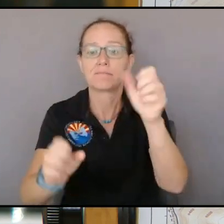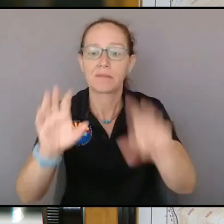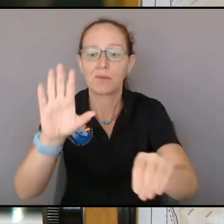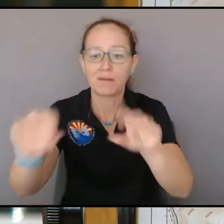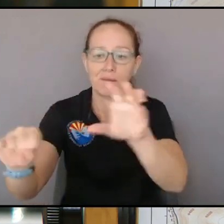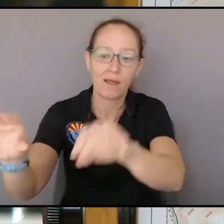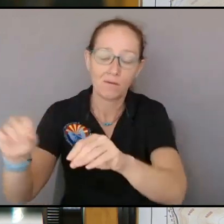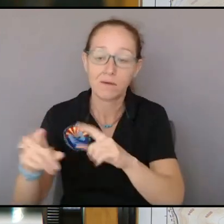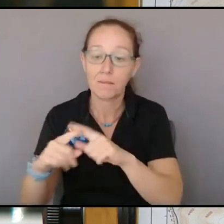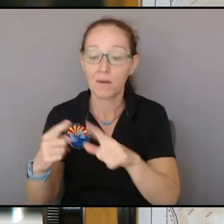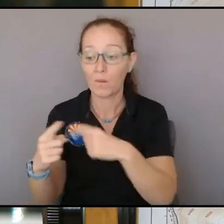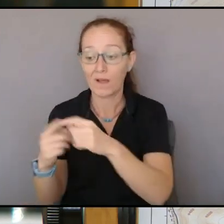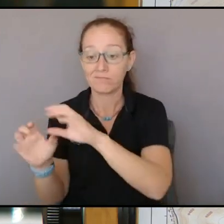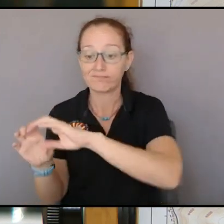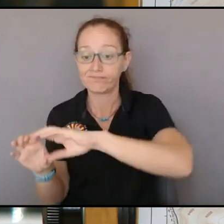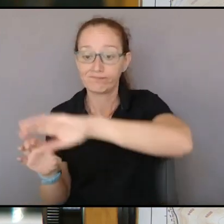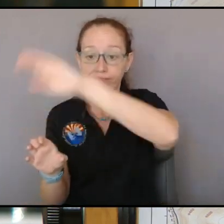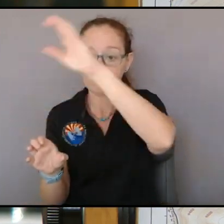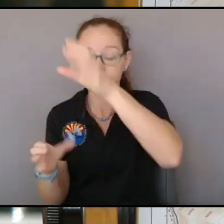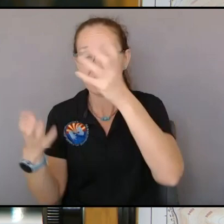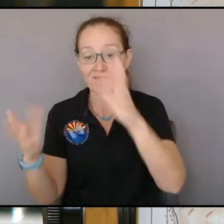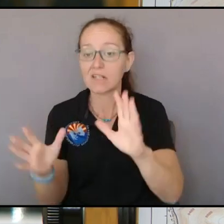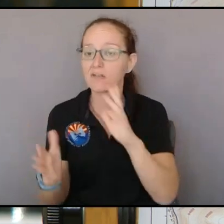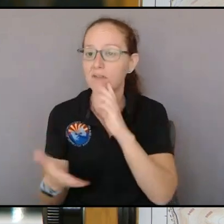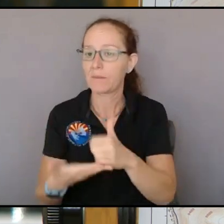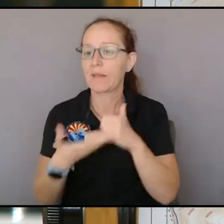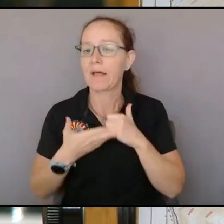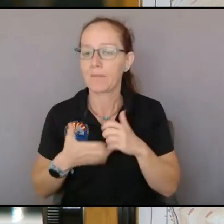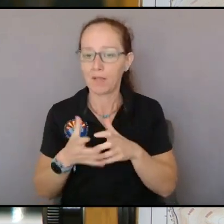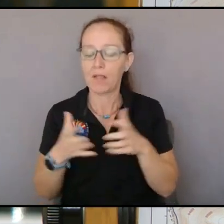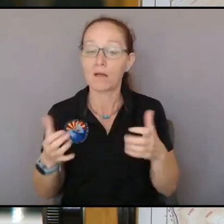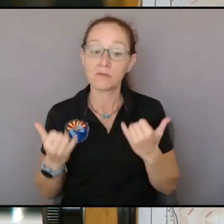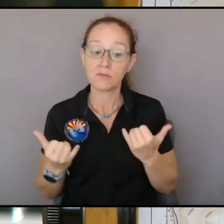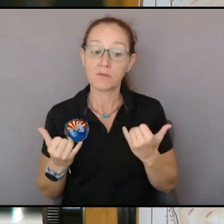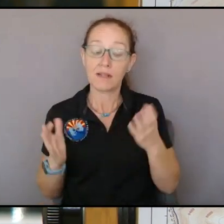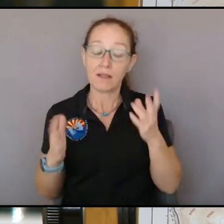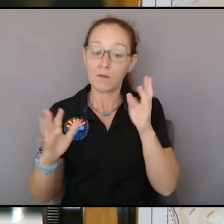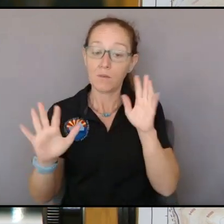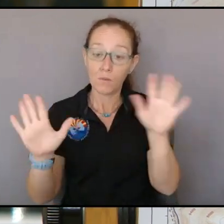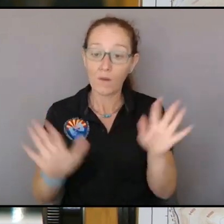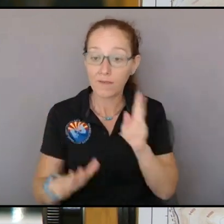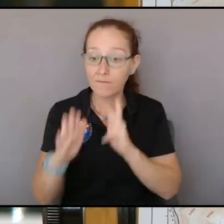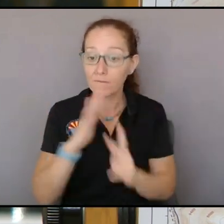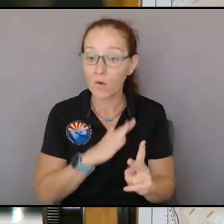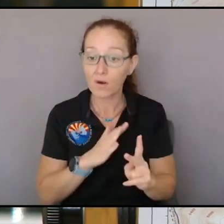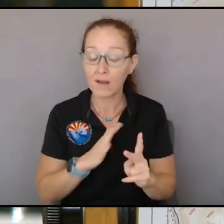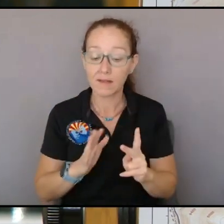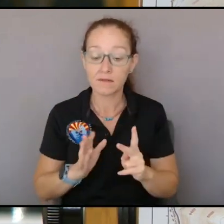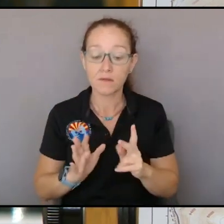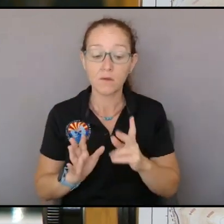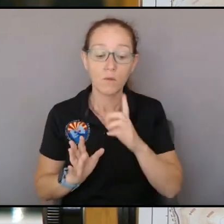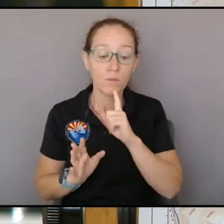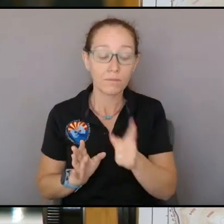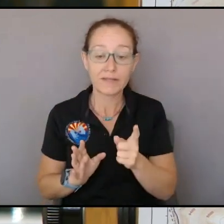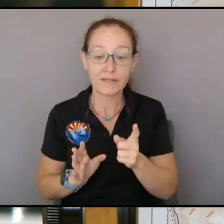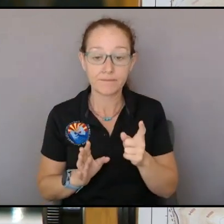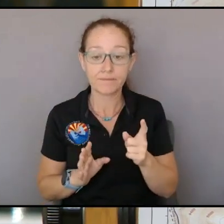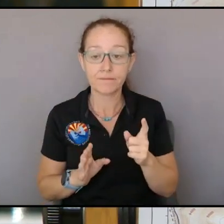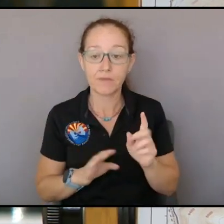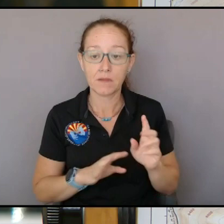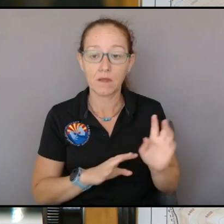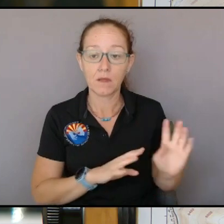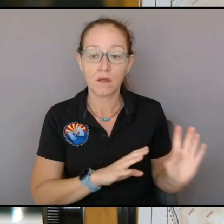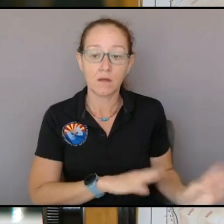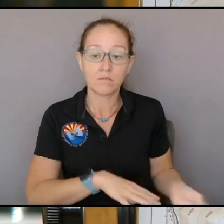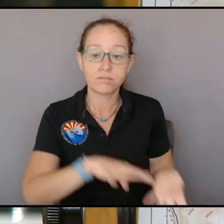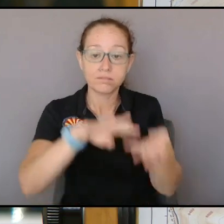today they're talking about southeast to northeast winds so you know the first emphasis that's why the first emphasis is on this